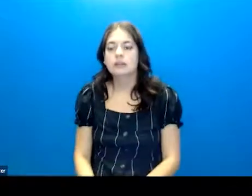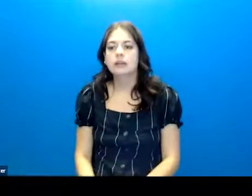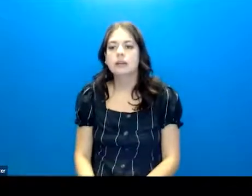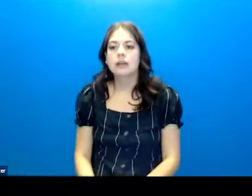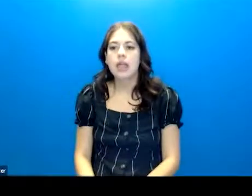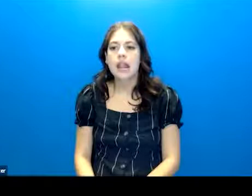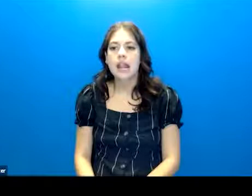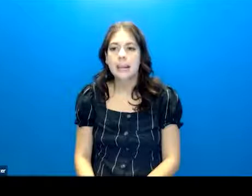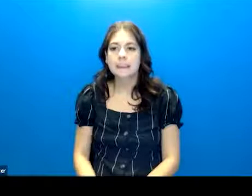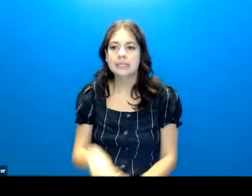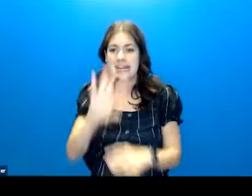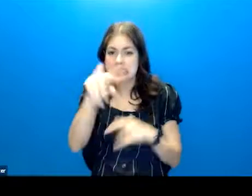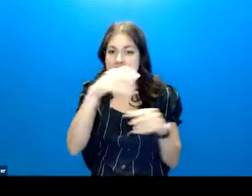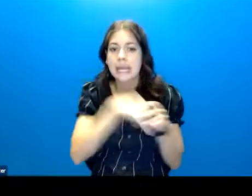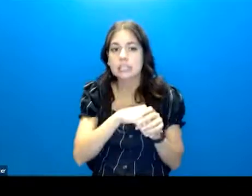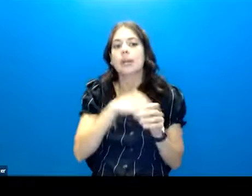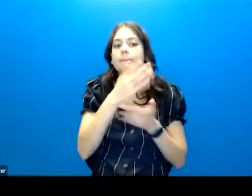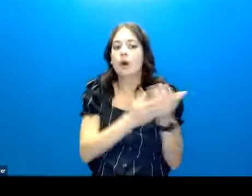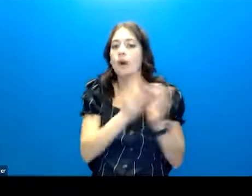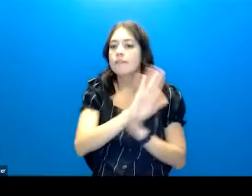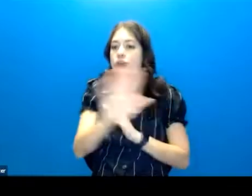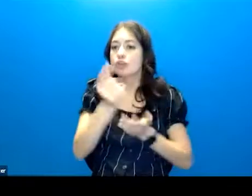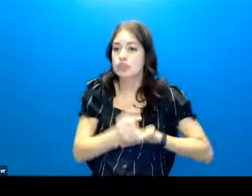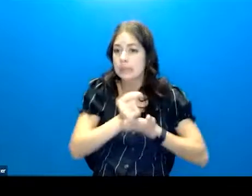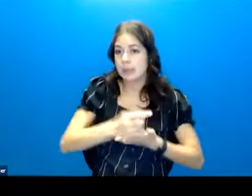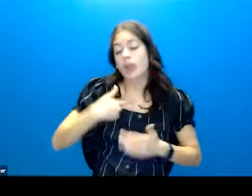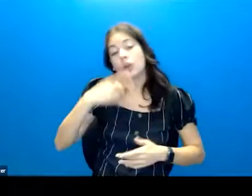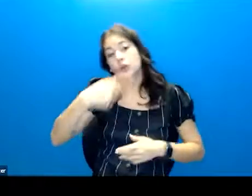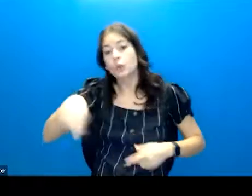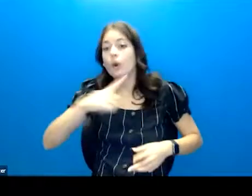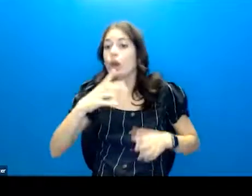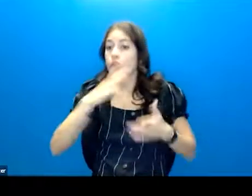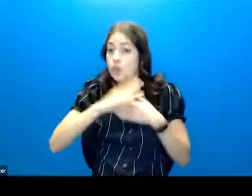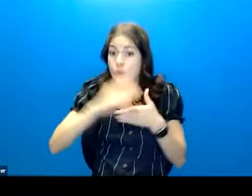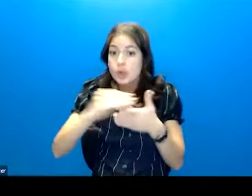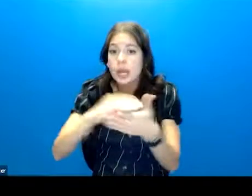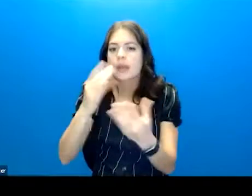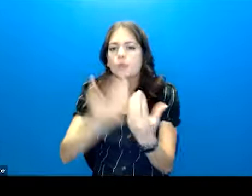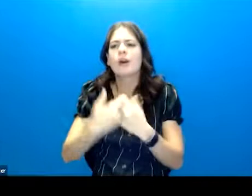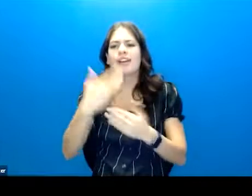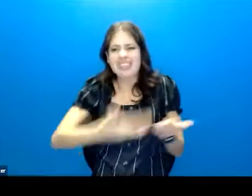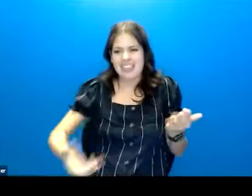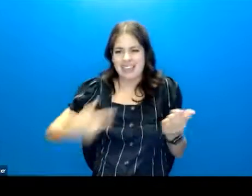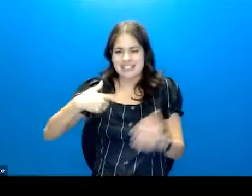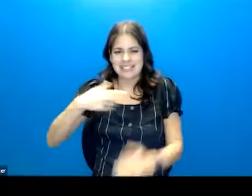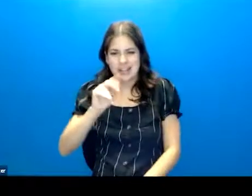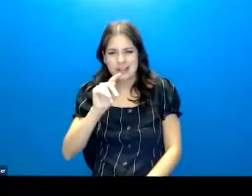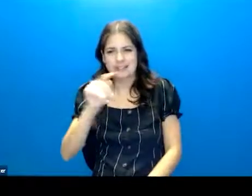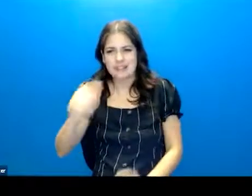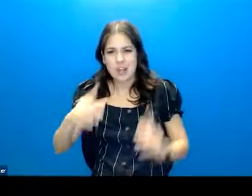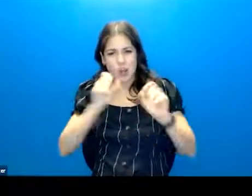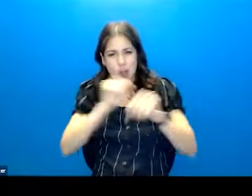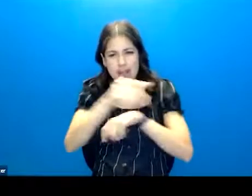That is an engaging part of your treatment. You are learning. What are the things that trigger these thoughts?